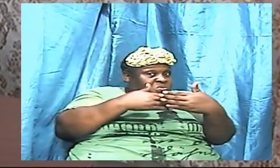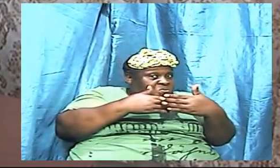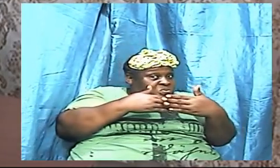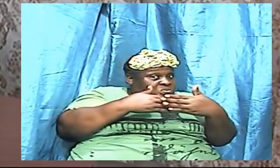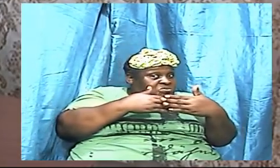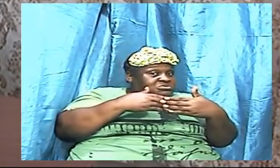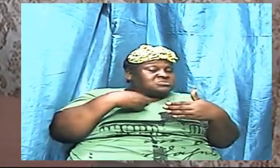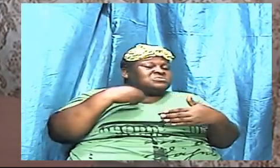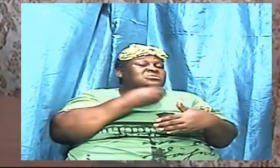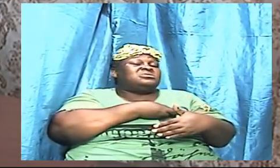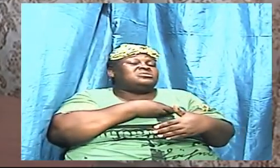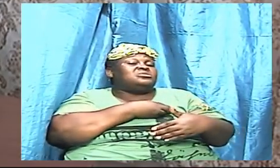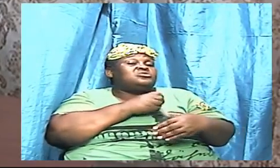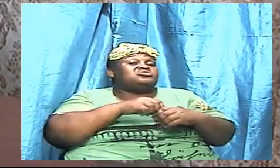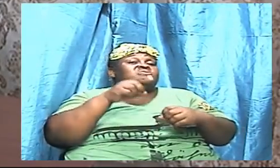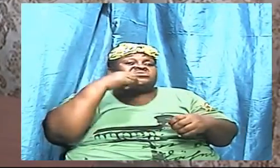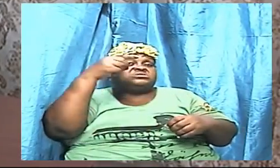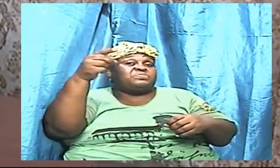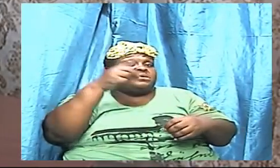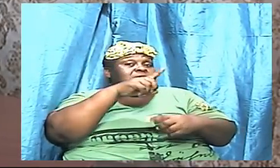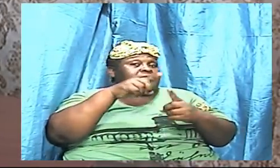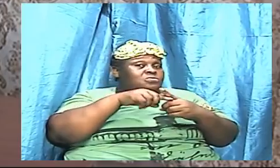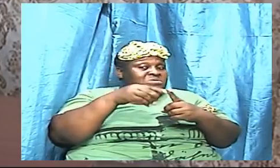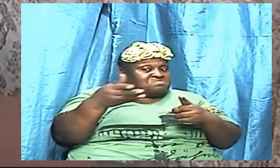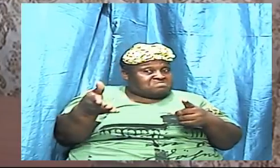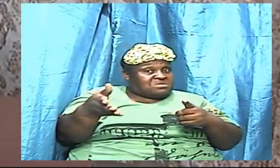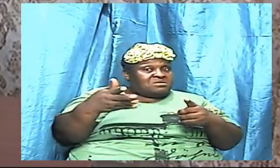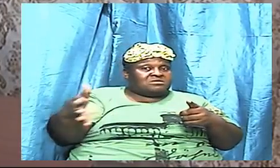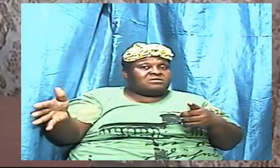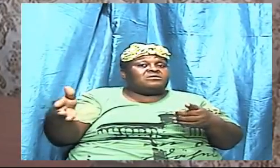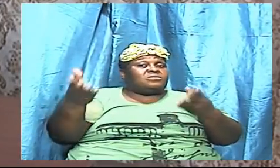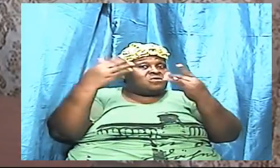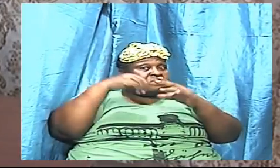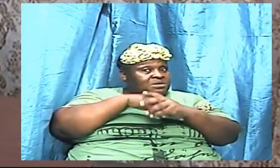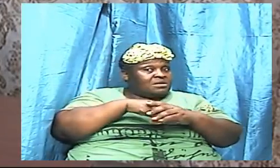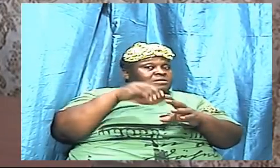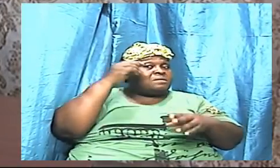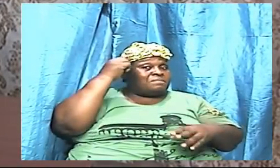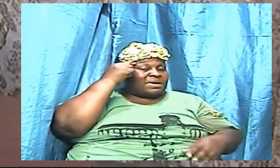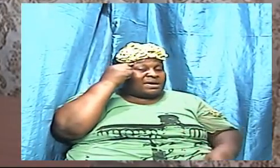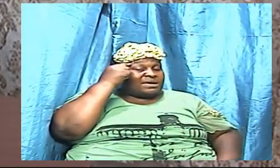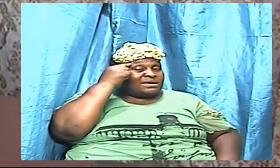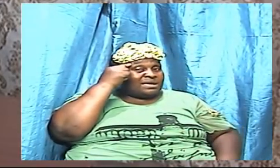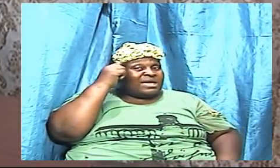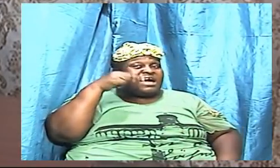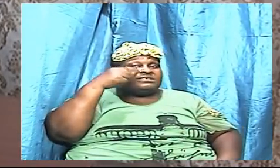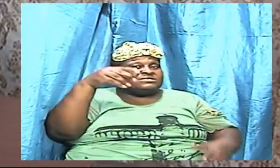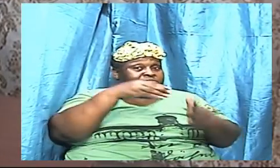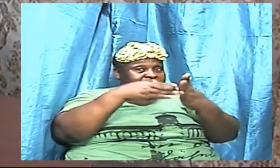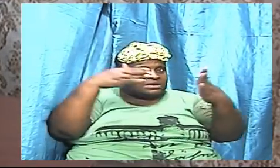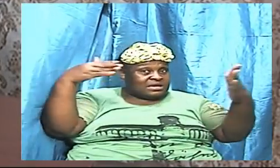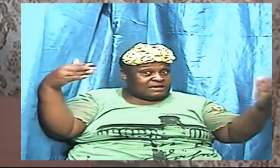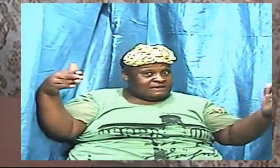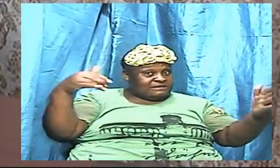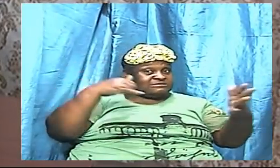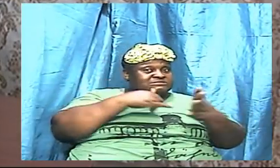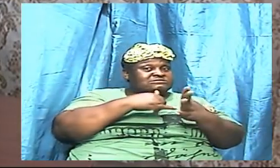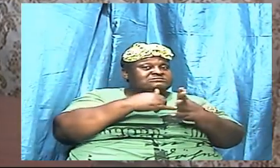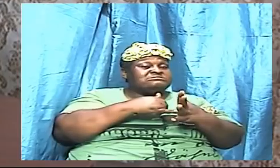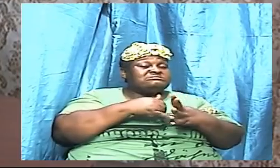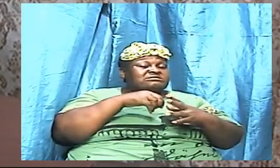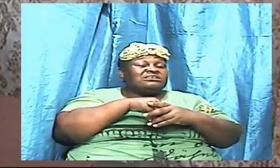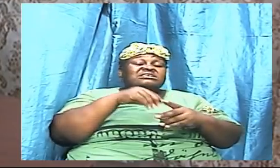can speak when these things come into our minds and speak against it in the same